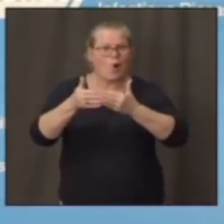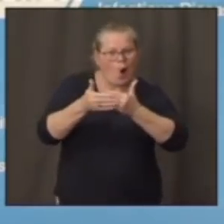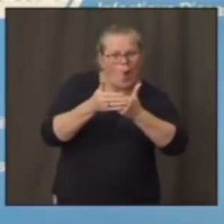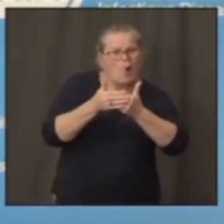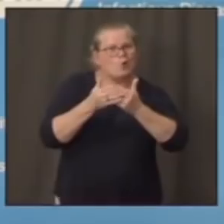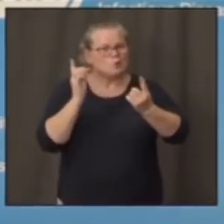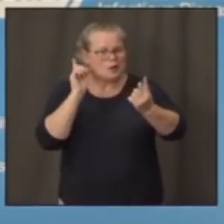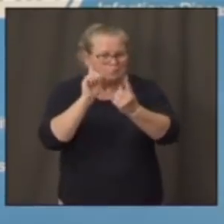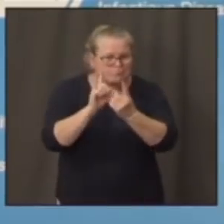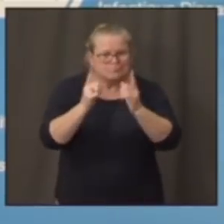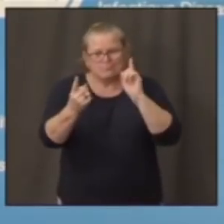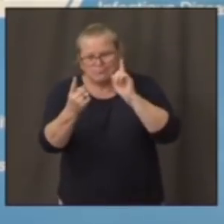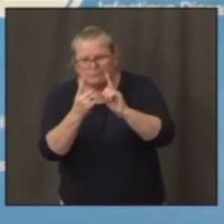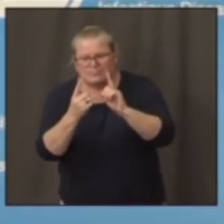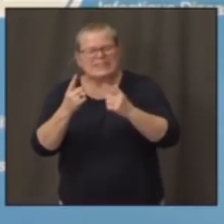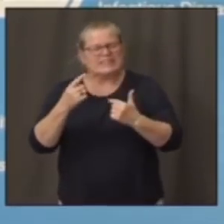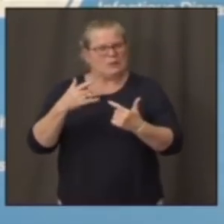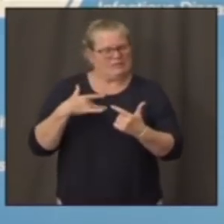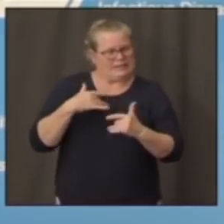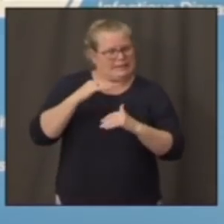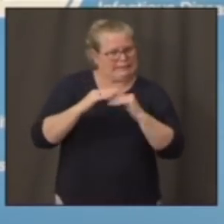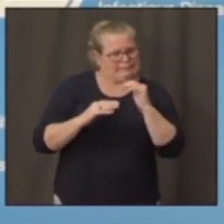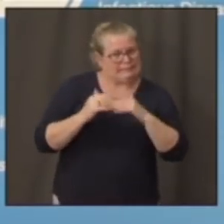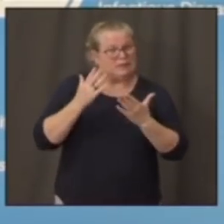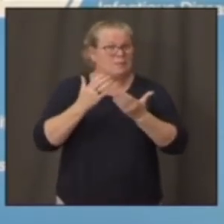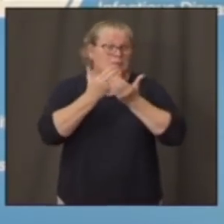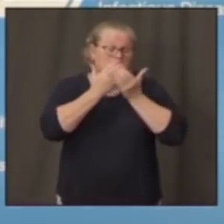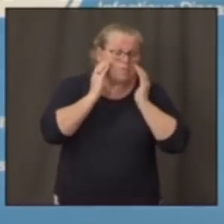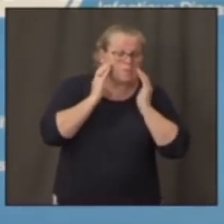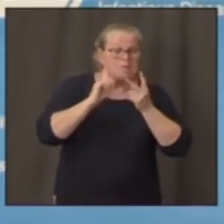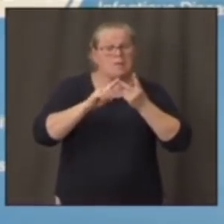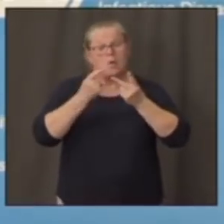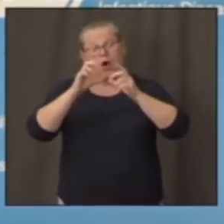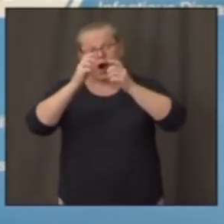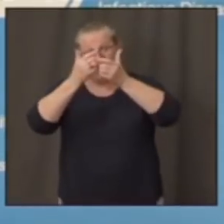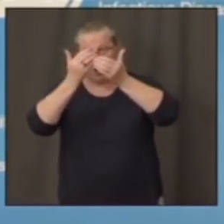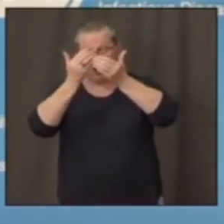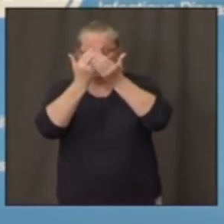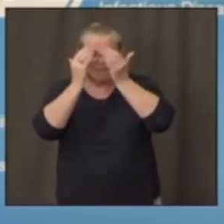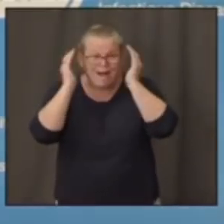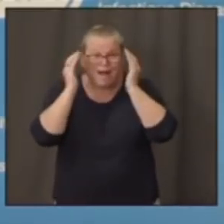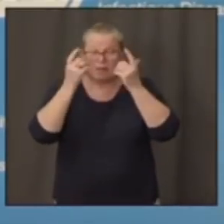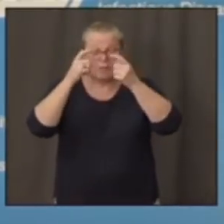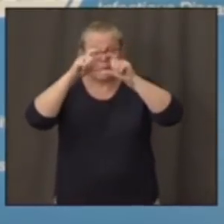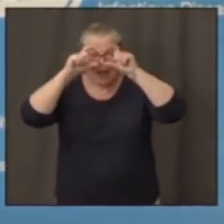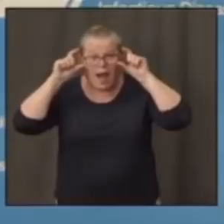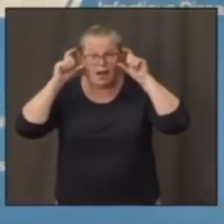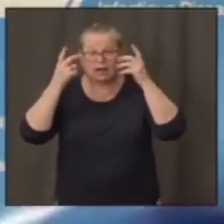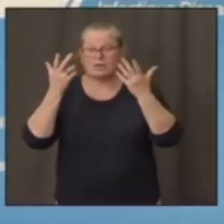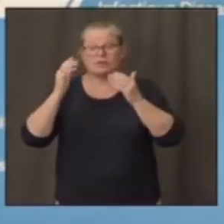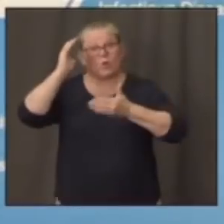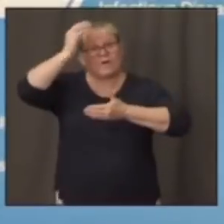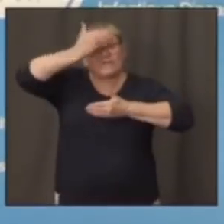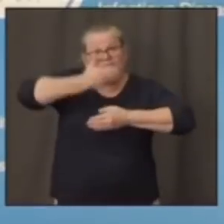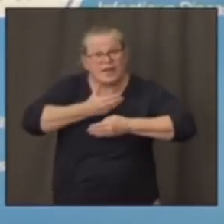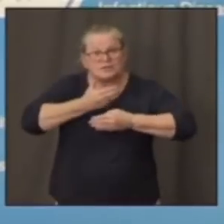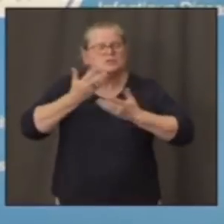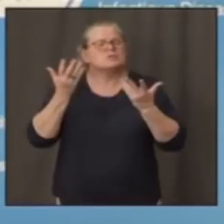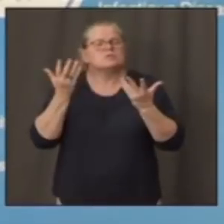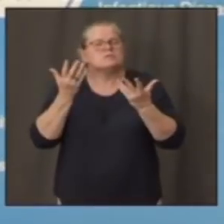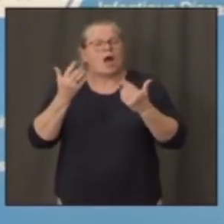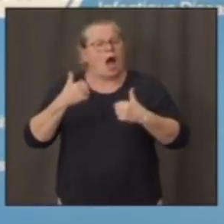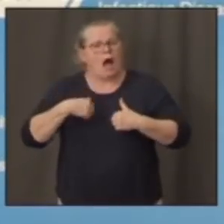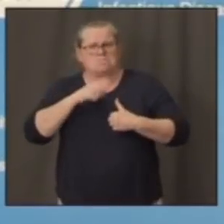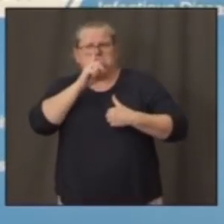to cover the eyes with something like either goggles or a face shield like this. I'm not saying that everybody should do